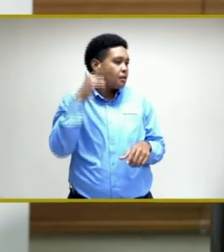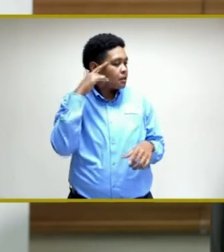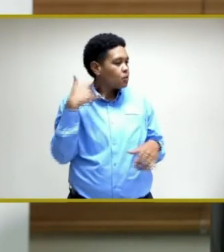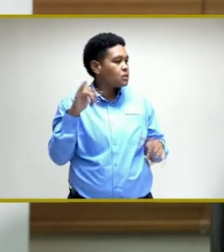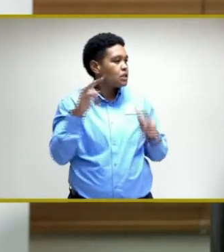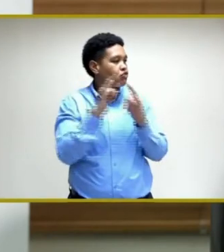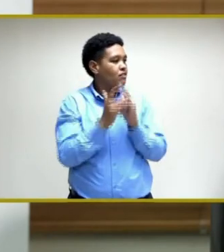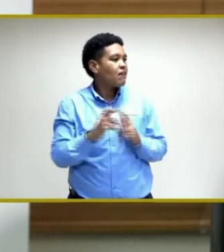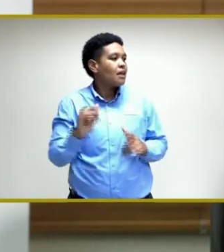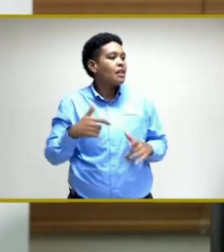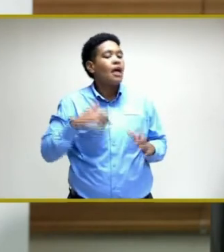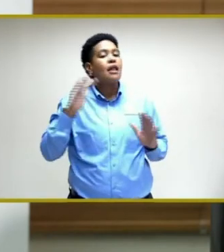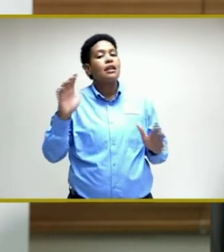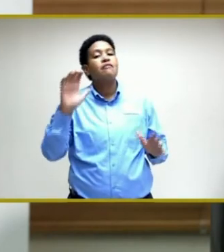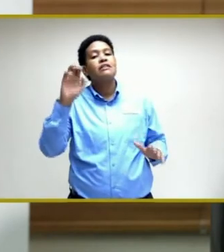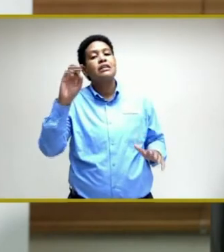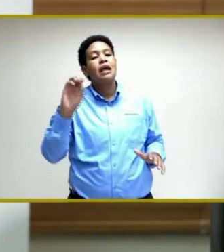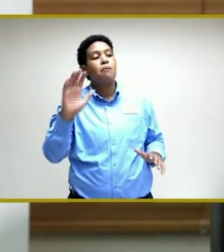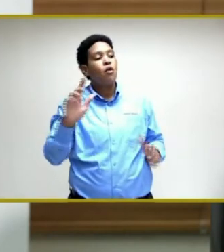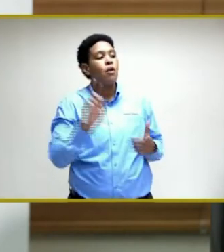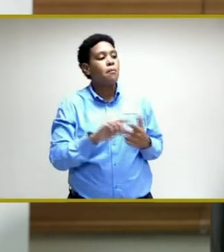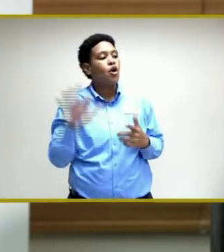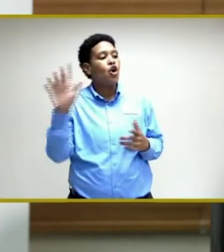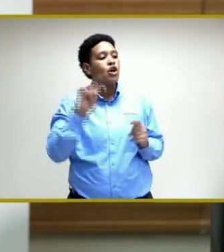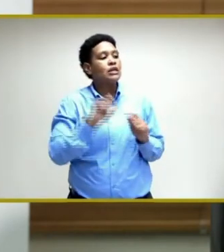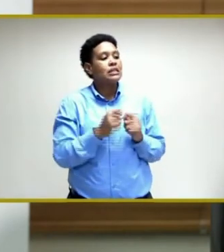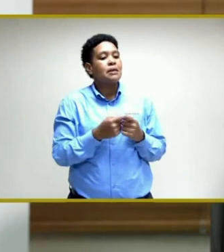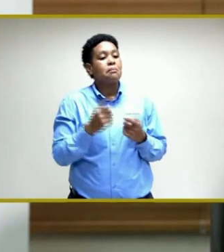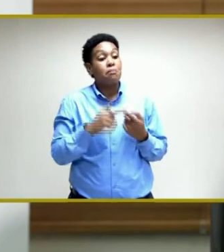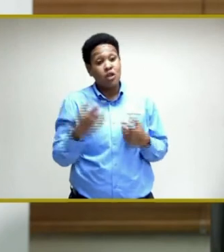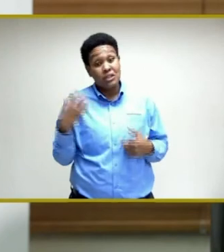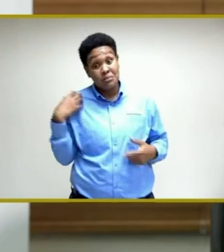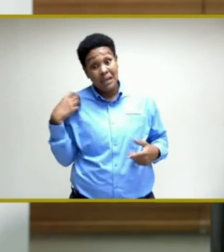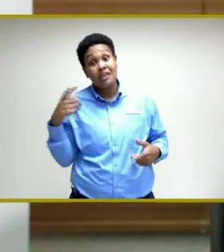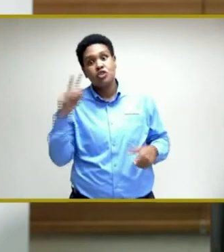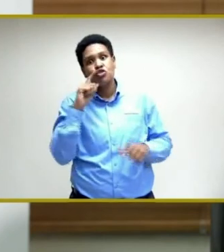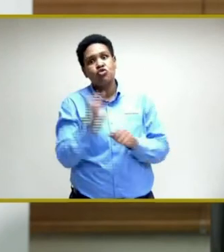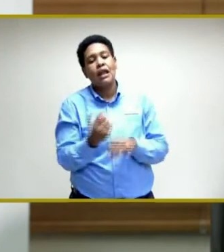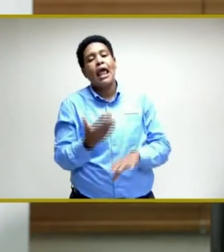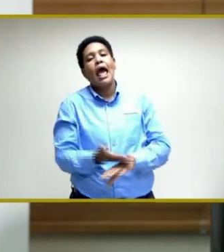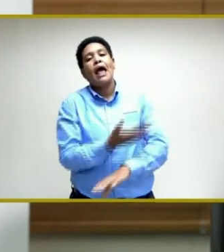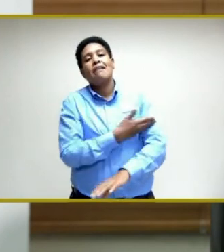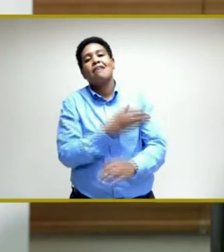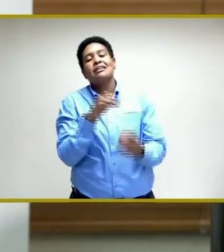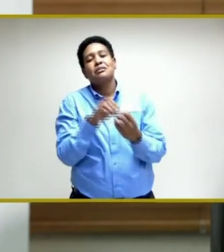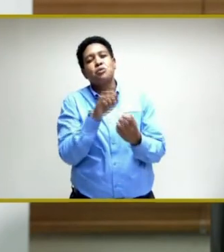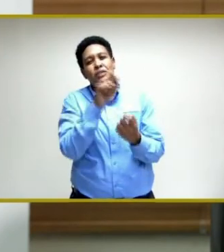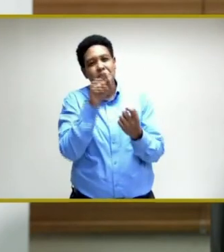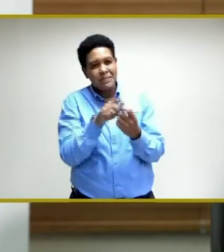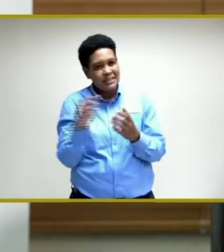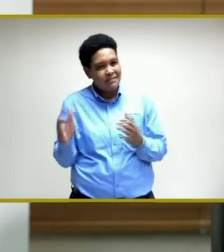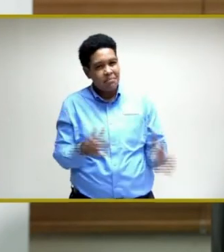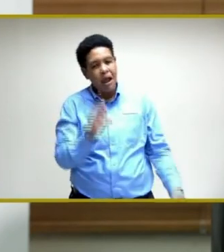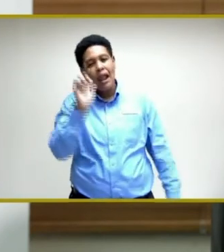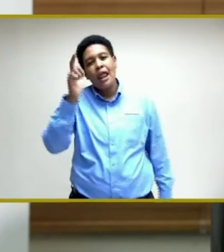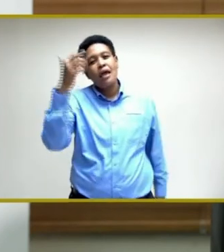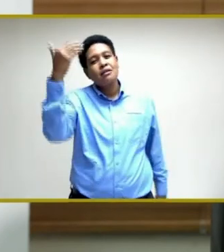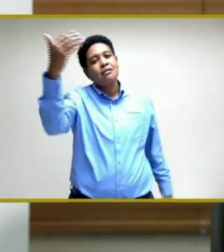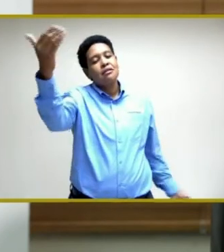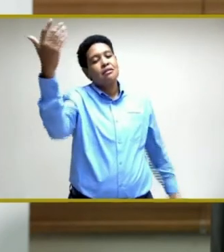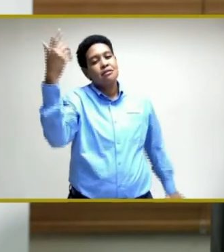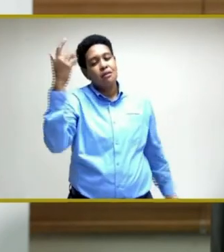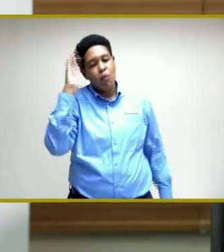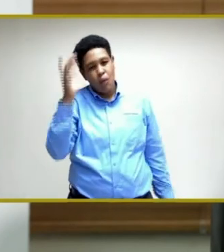and I leave that to the CMO and our team and the PS to advance some more specific details around that,